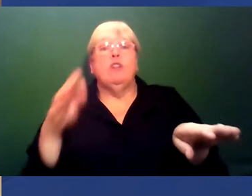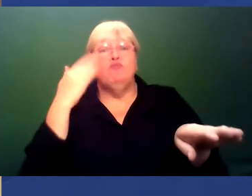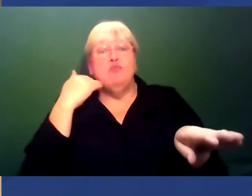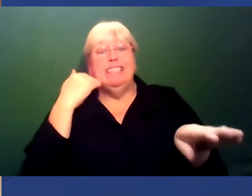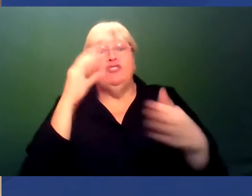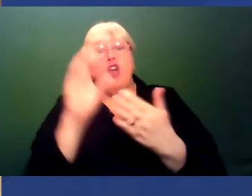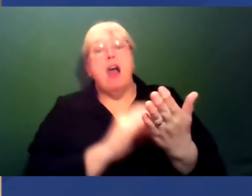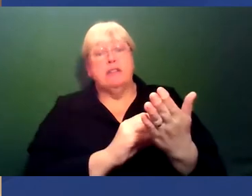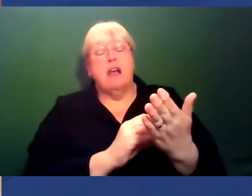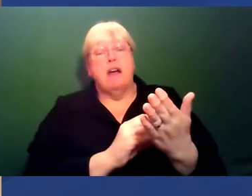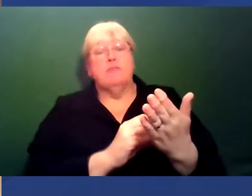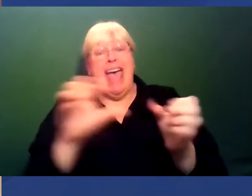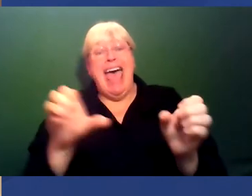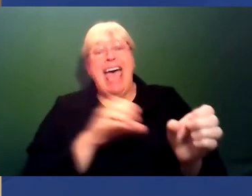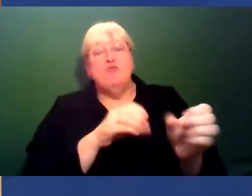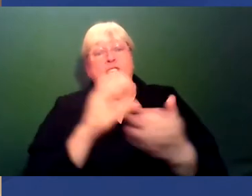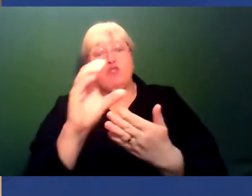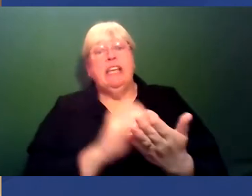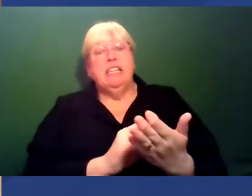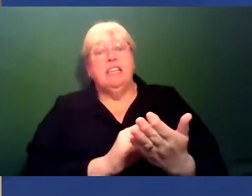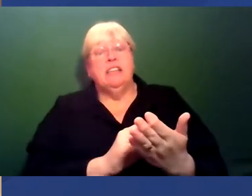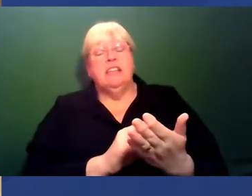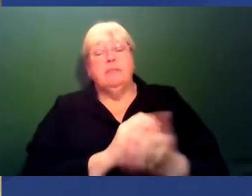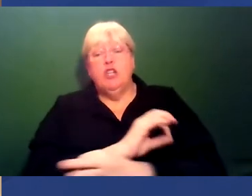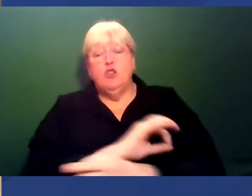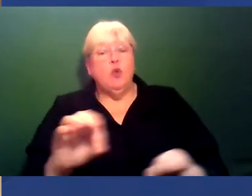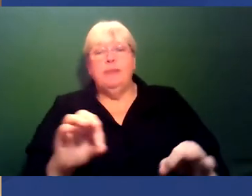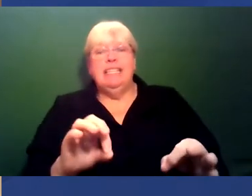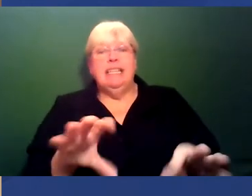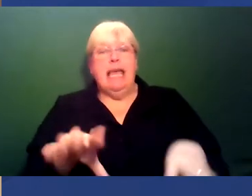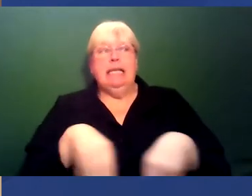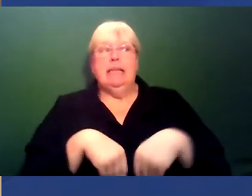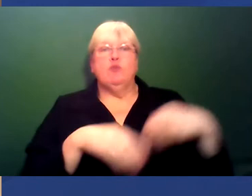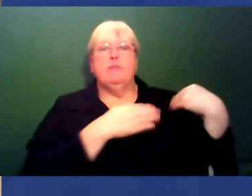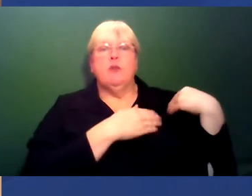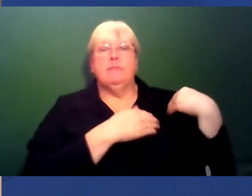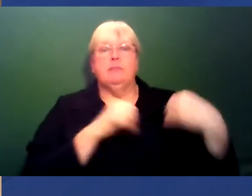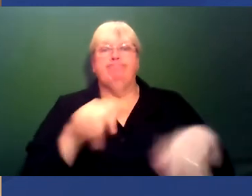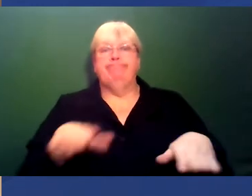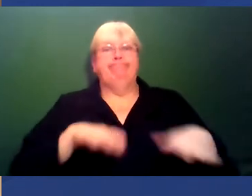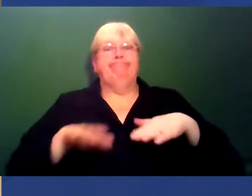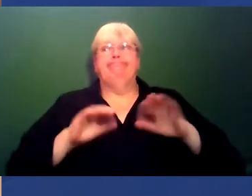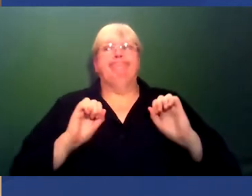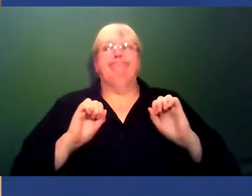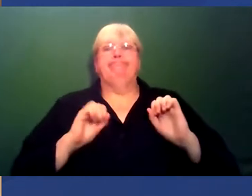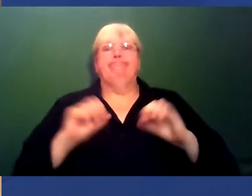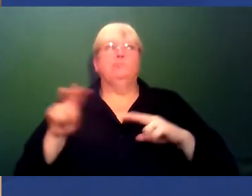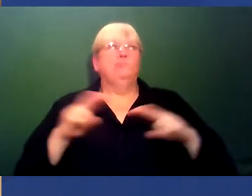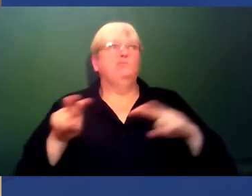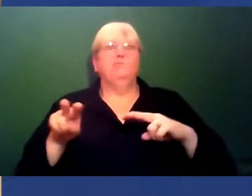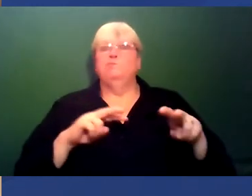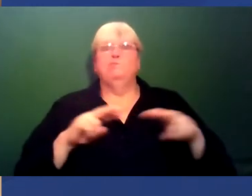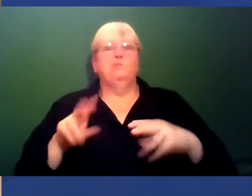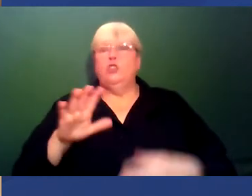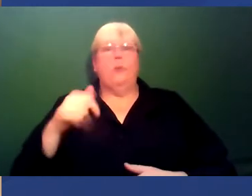criteria, and nobody almost has responsibility for that, right? Like, everybody's looking at each other, and